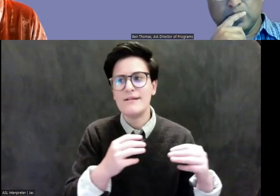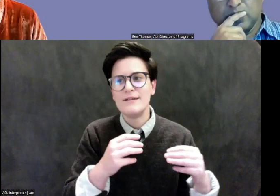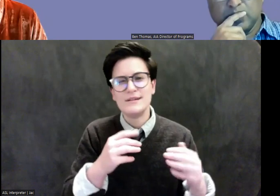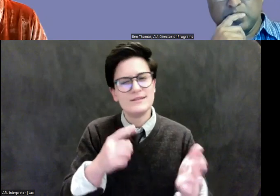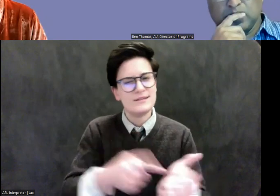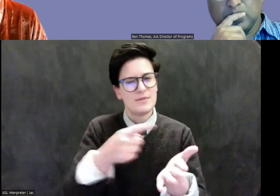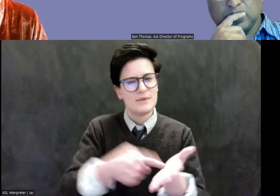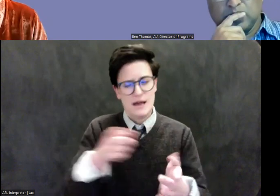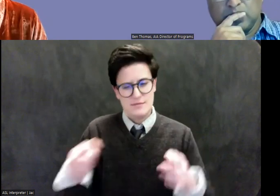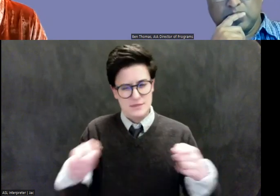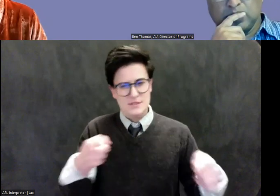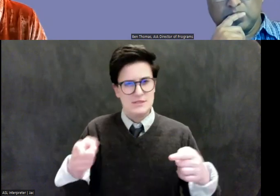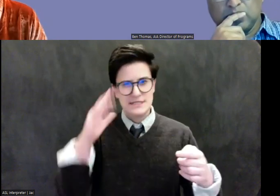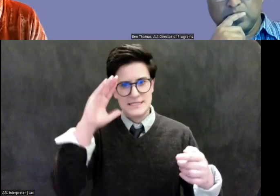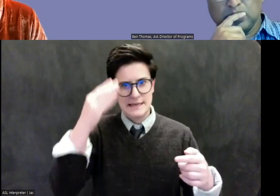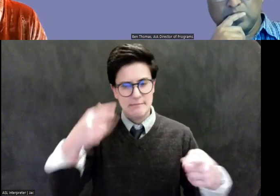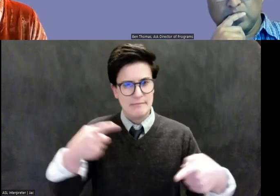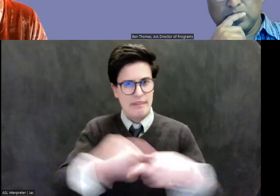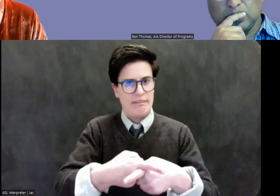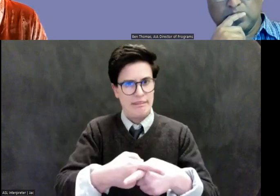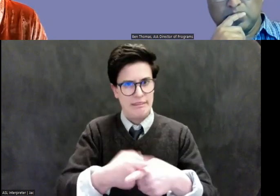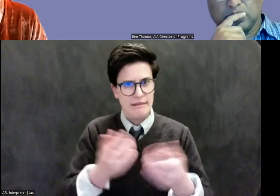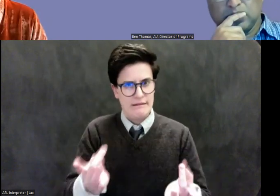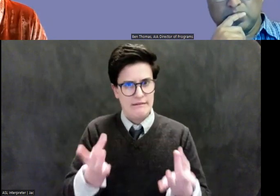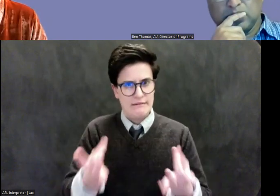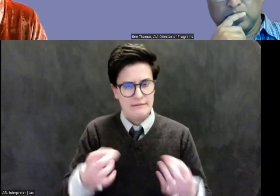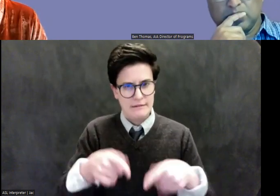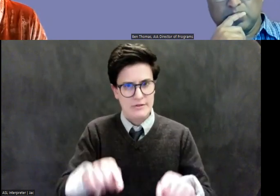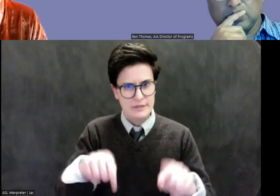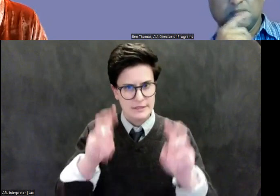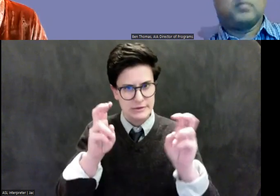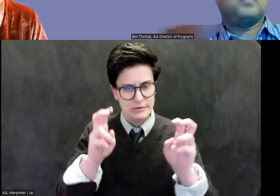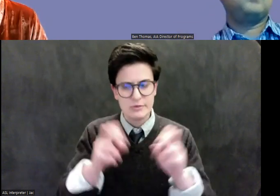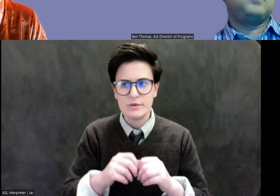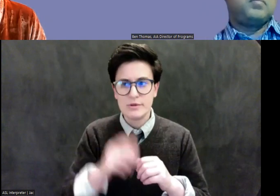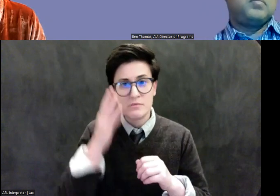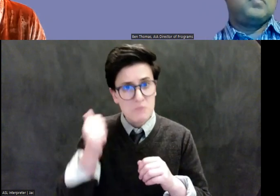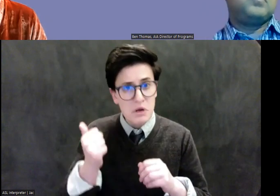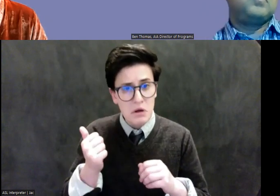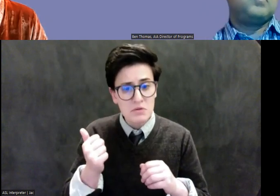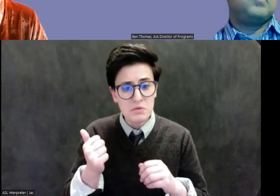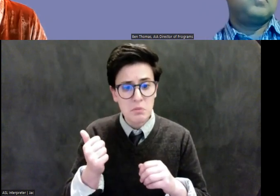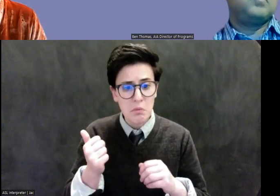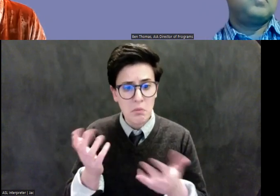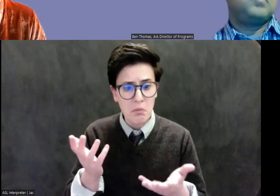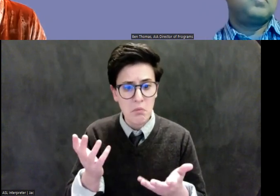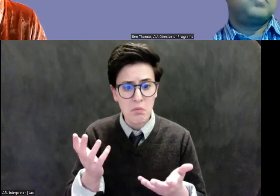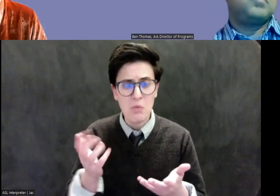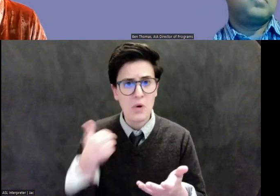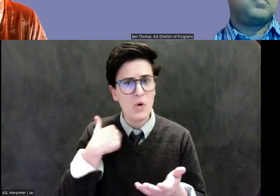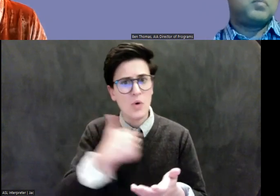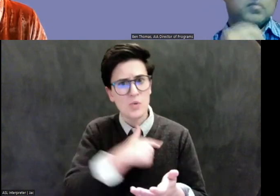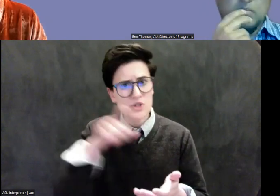odds over this issue because there is every reason in the world for antiquities collectors, dealers, and auction